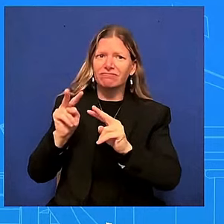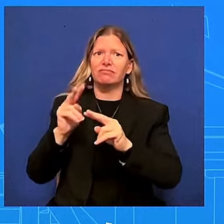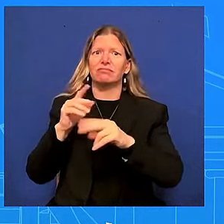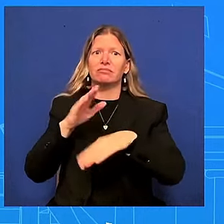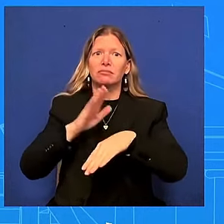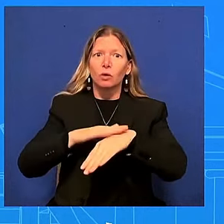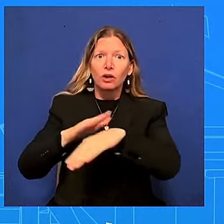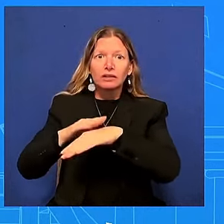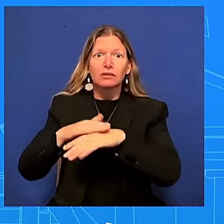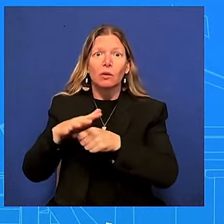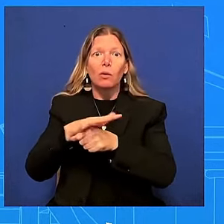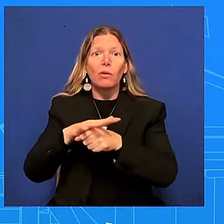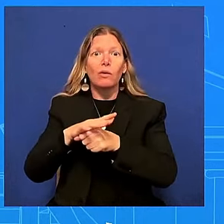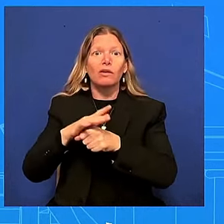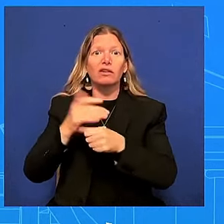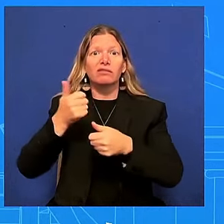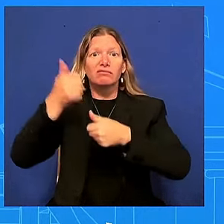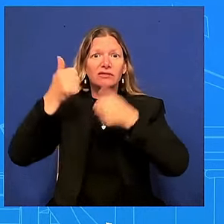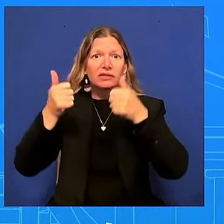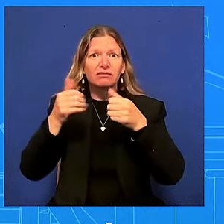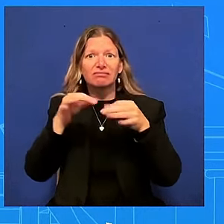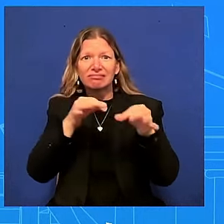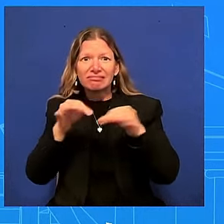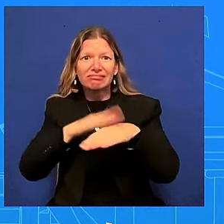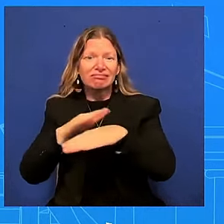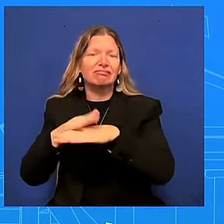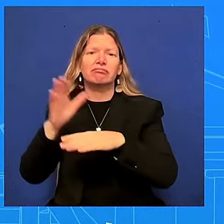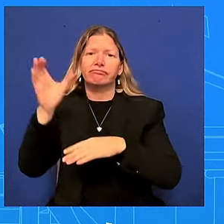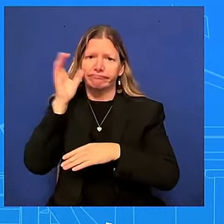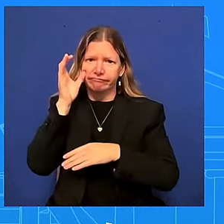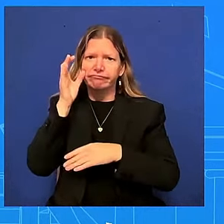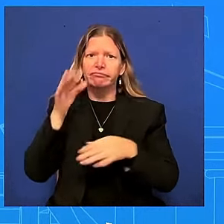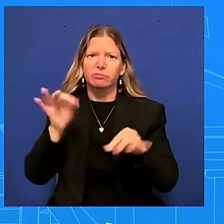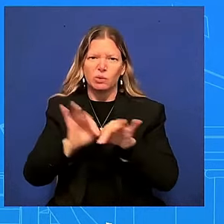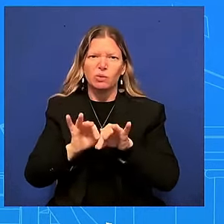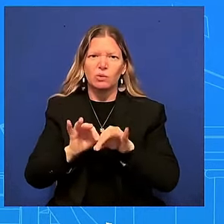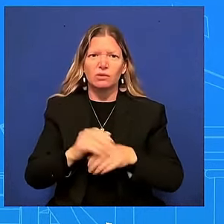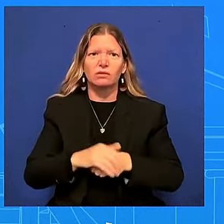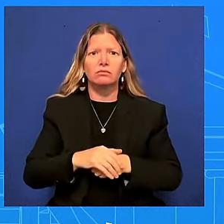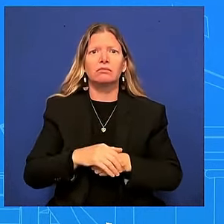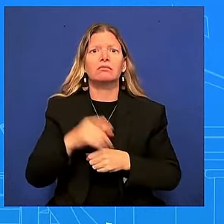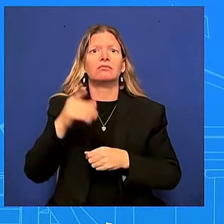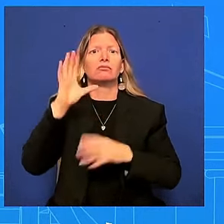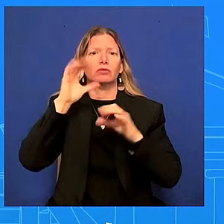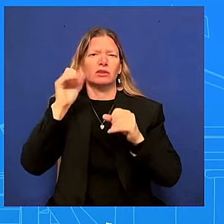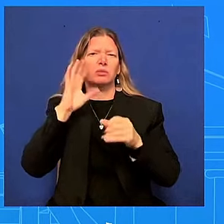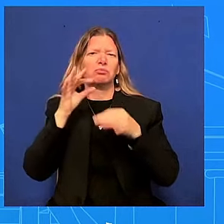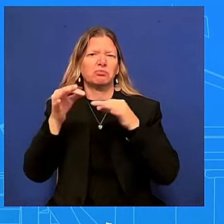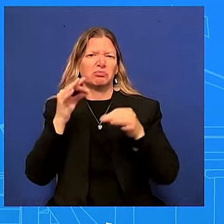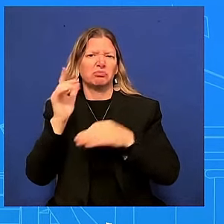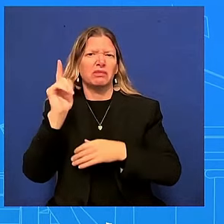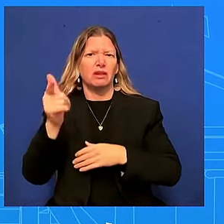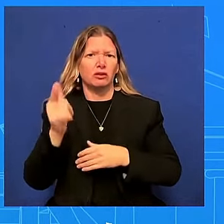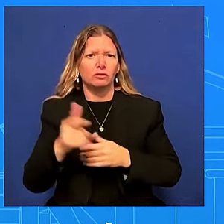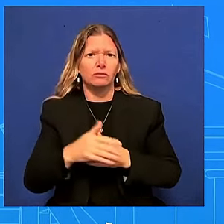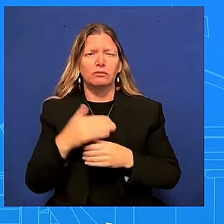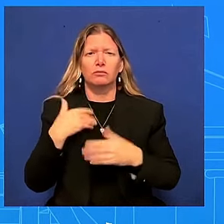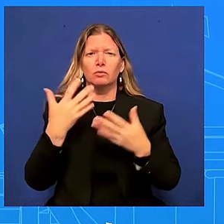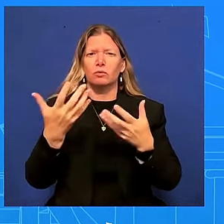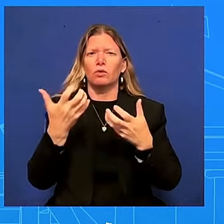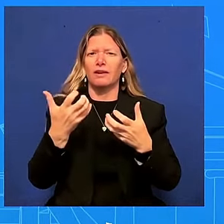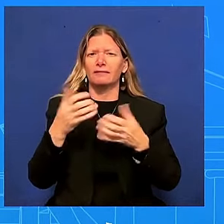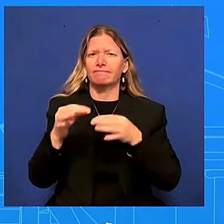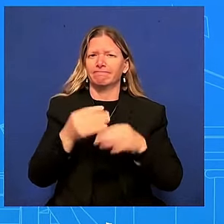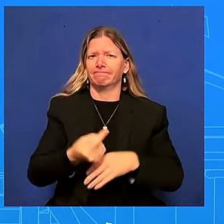our disappointment in yesterday's district ruling which blocked our temporary pause on pending approvals of liquefied natural